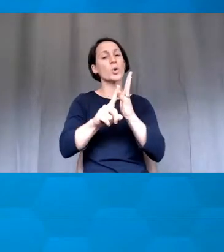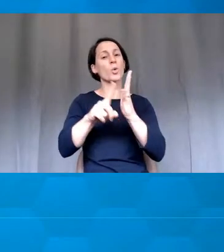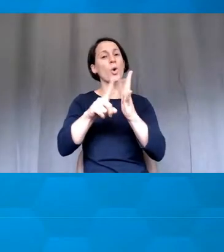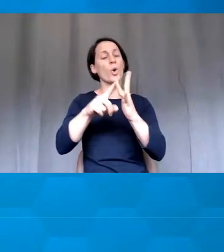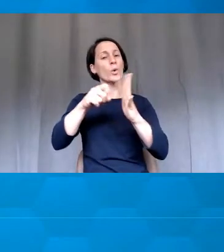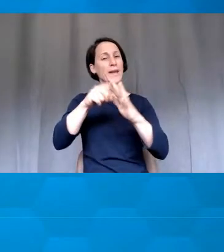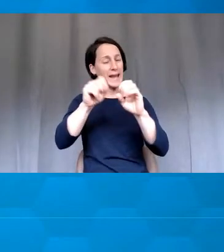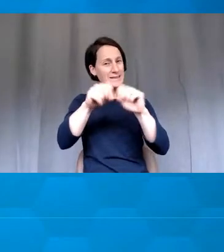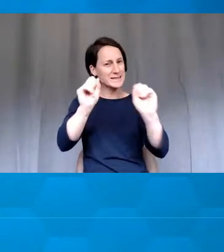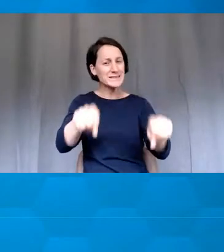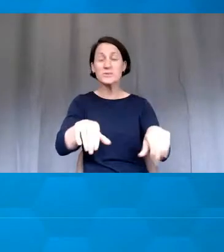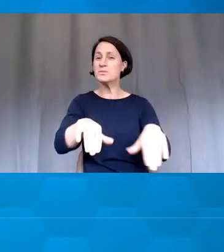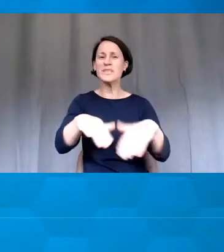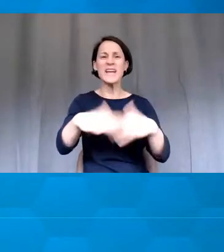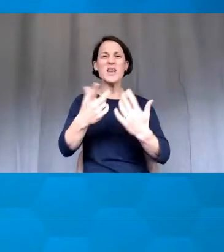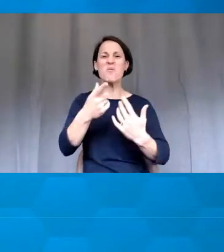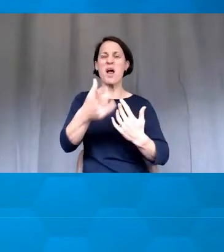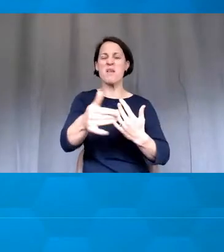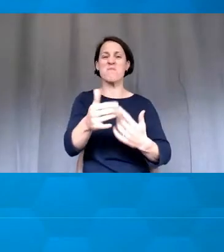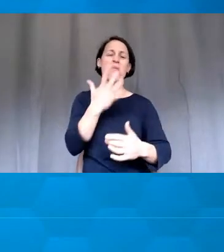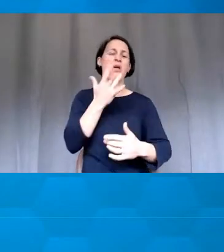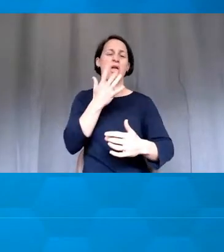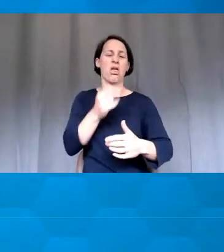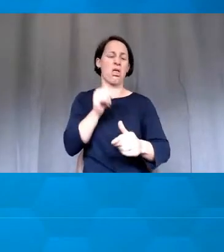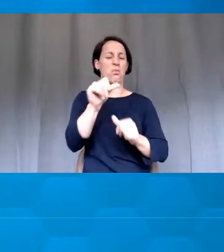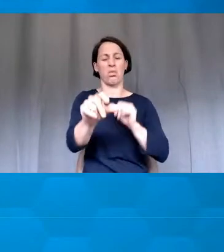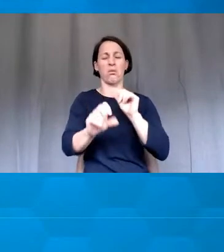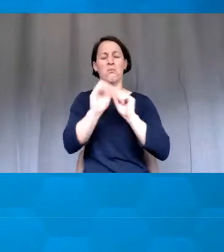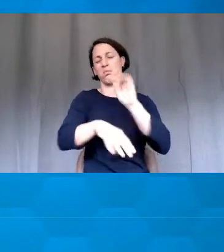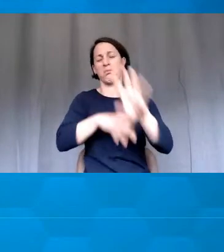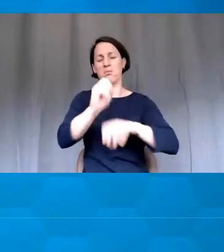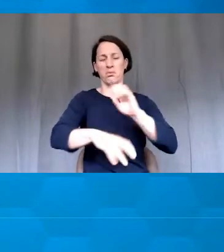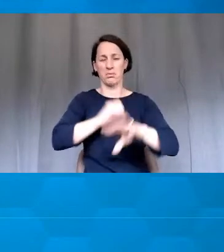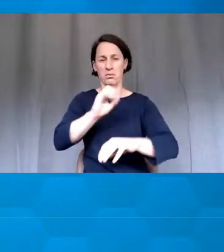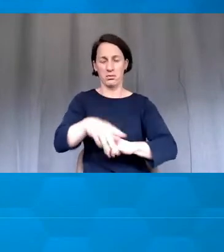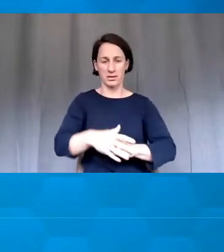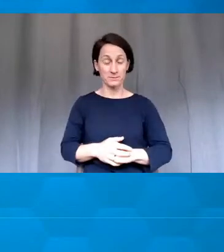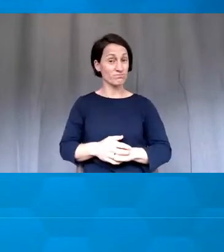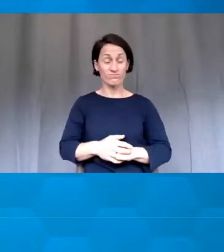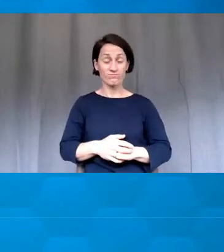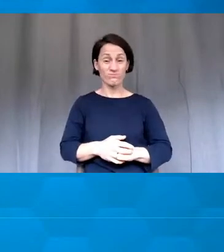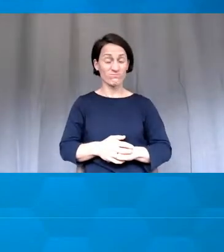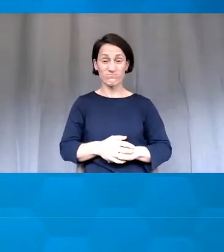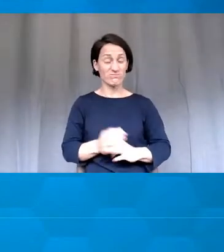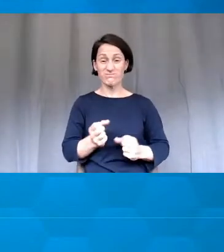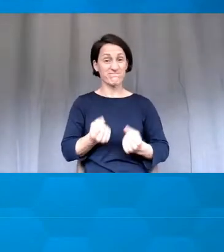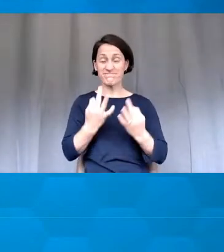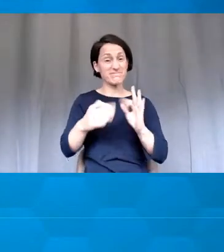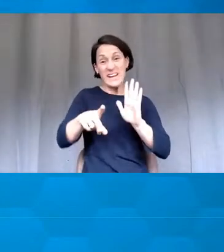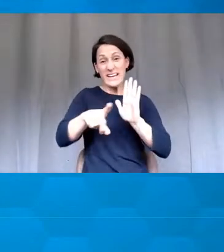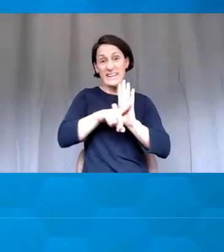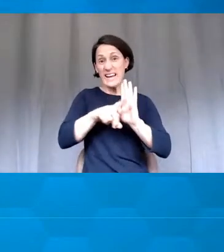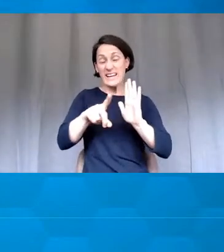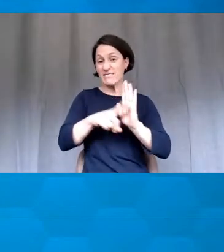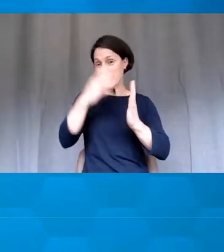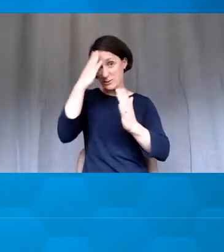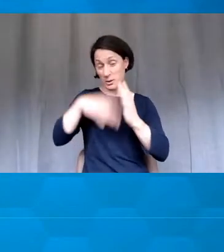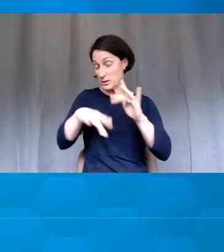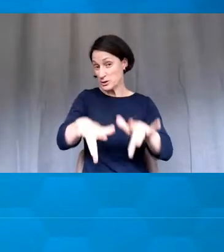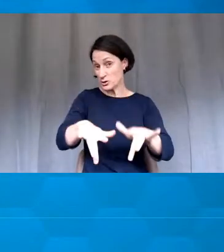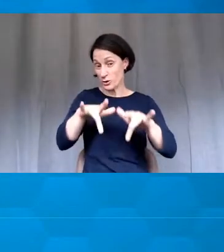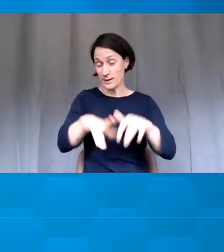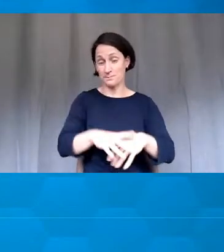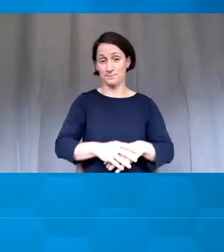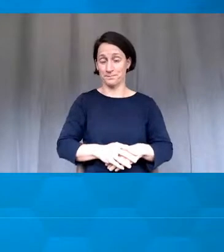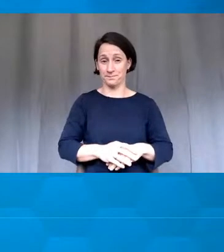Yeah, thank you for asking. I haven't had any negative experiences with it so far. I guess the main